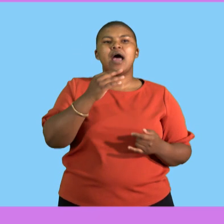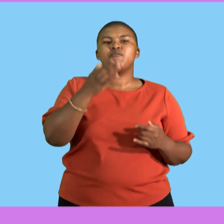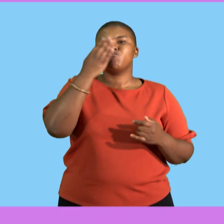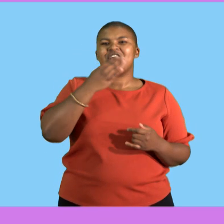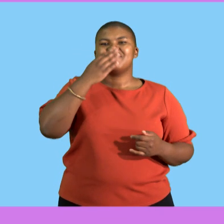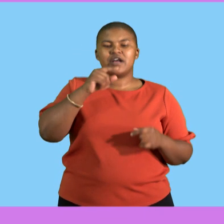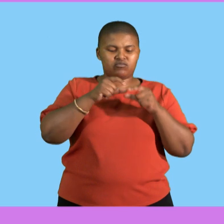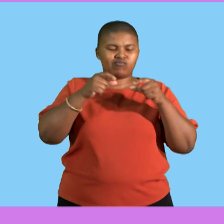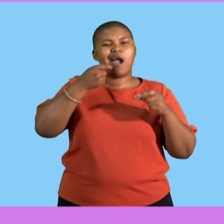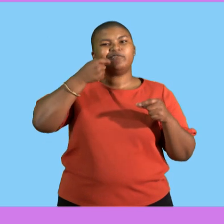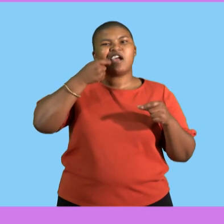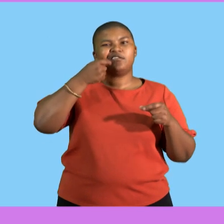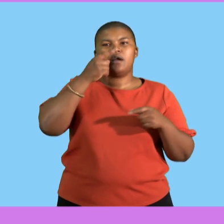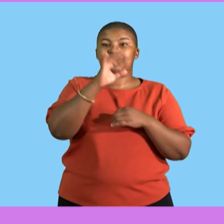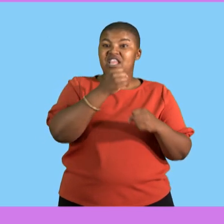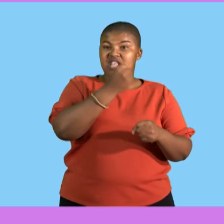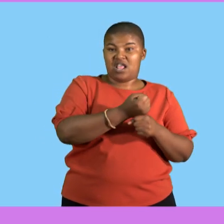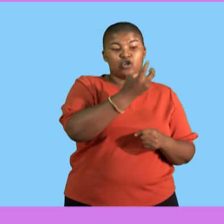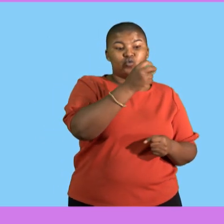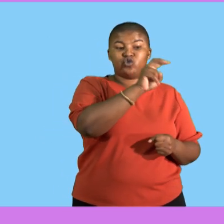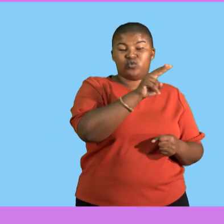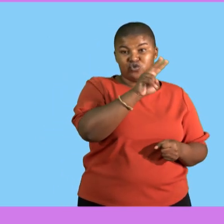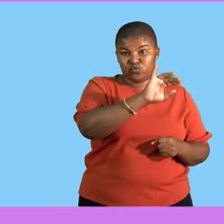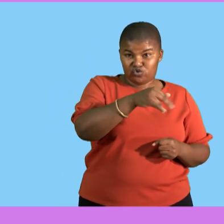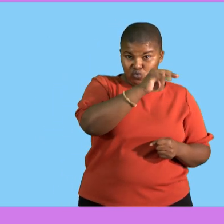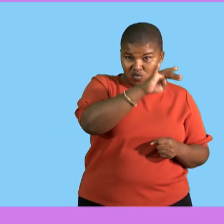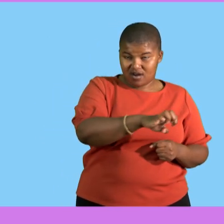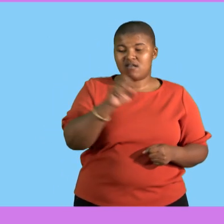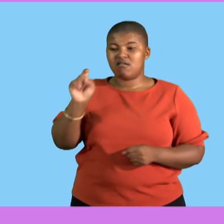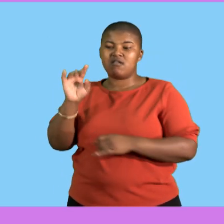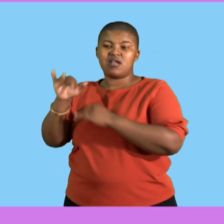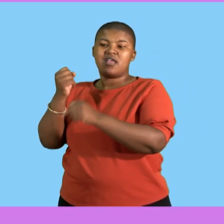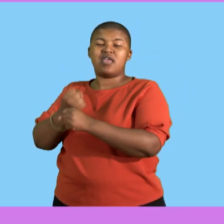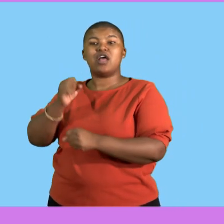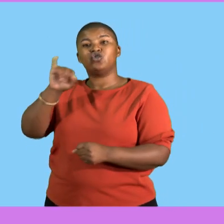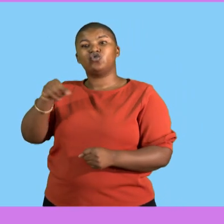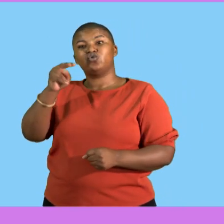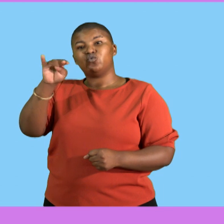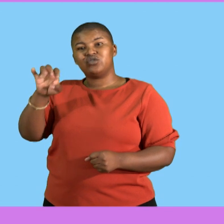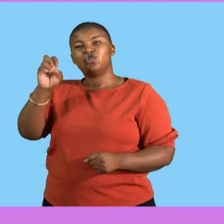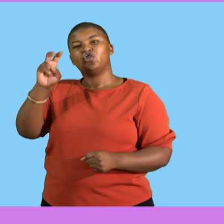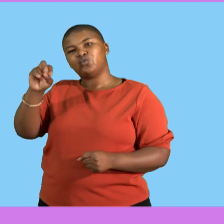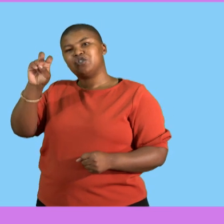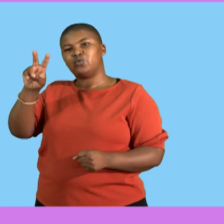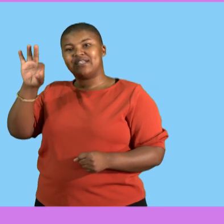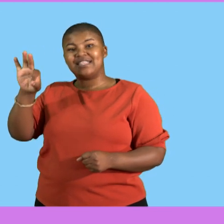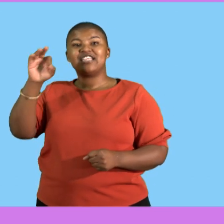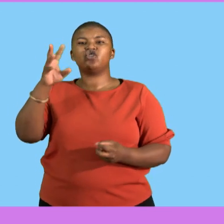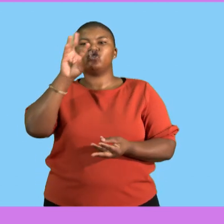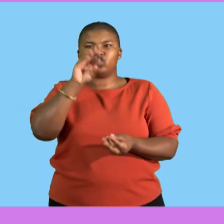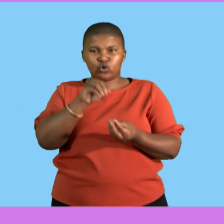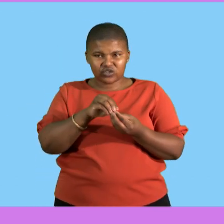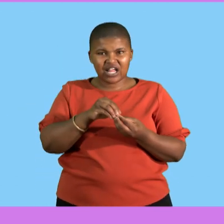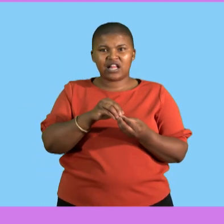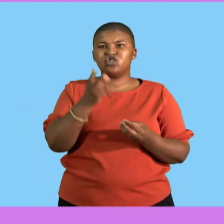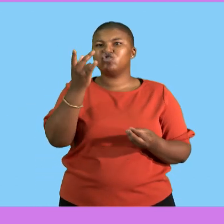2022 to June 2023. Now, we need to go and look for the amounts in the toll slip. So,